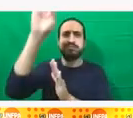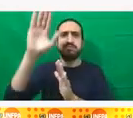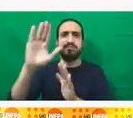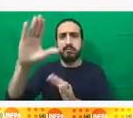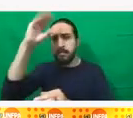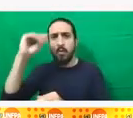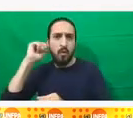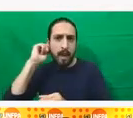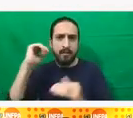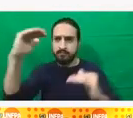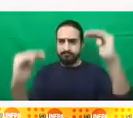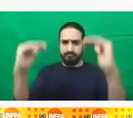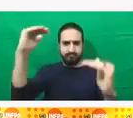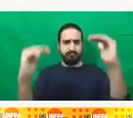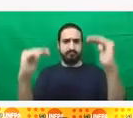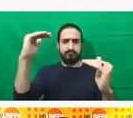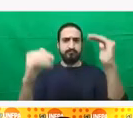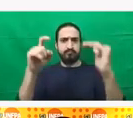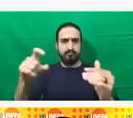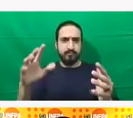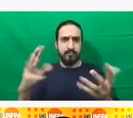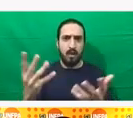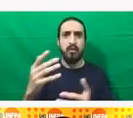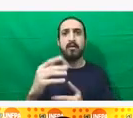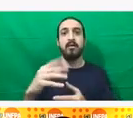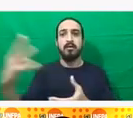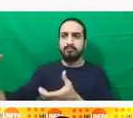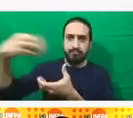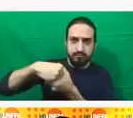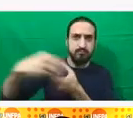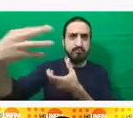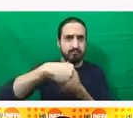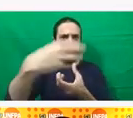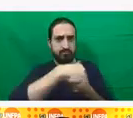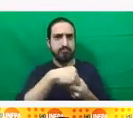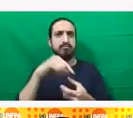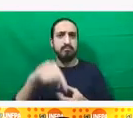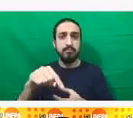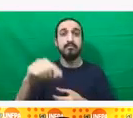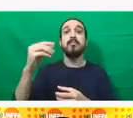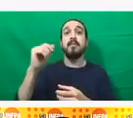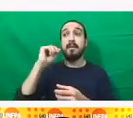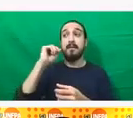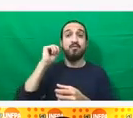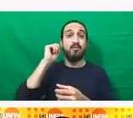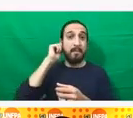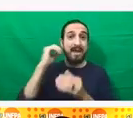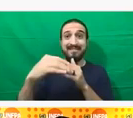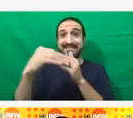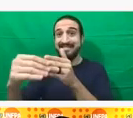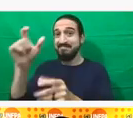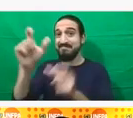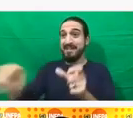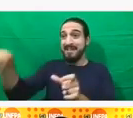Participatory processes that include women-led CSOs and people from diverse backgrounds are really fundamental to